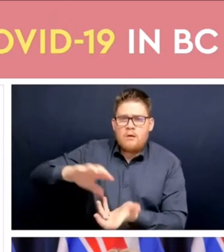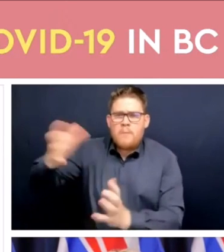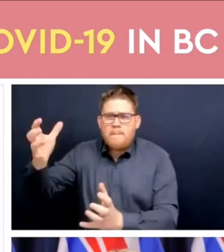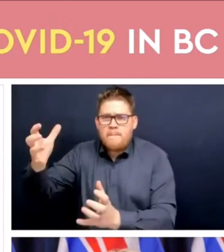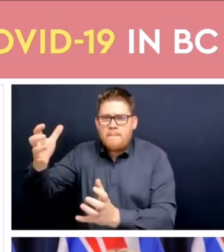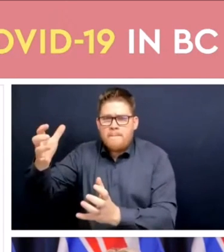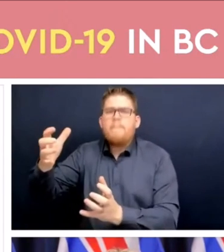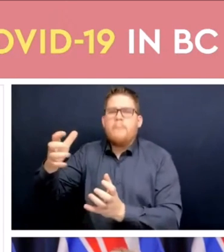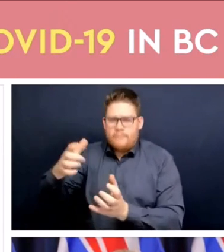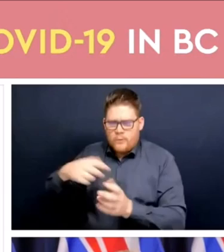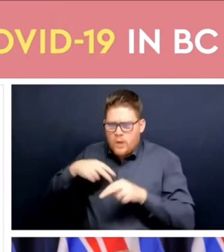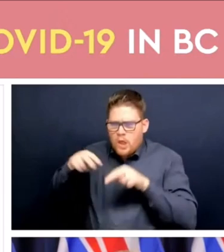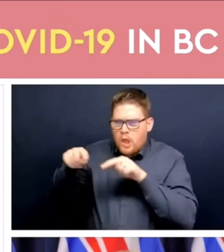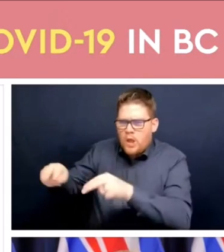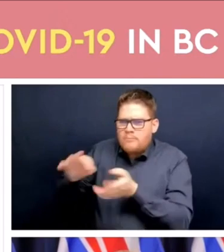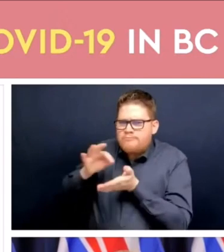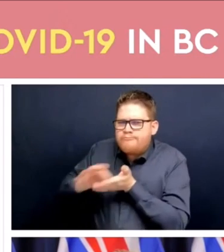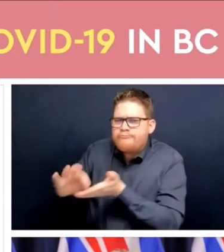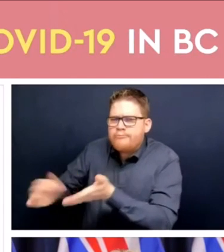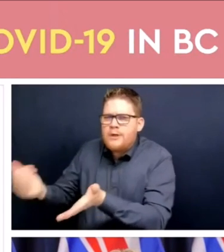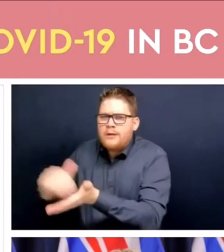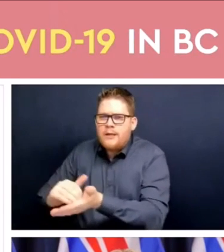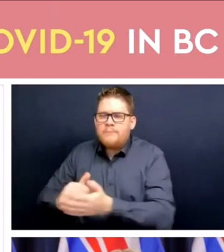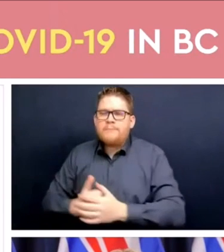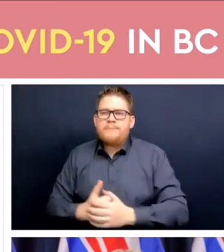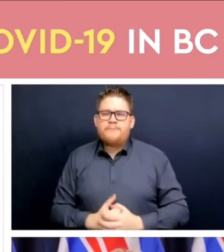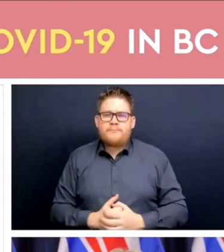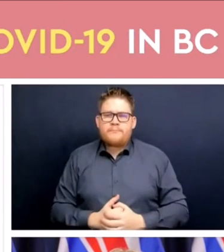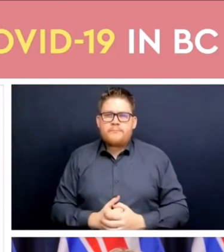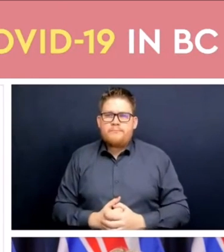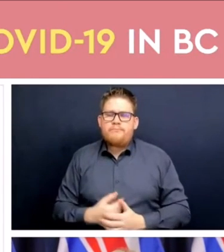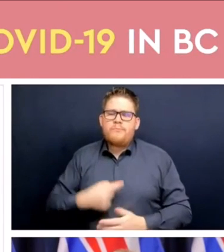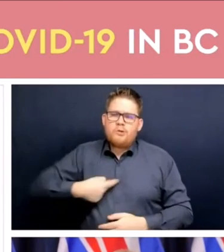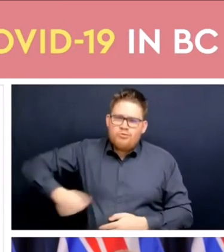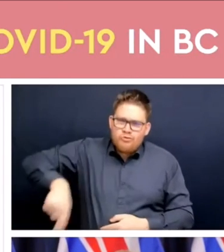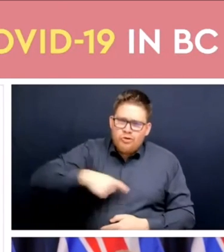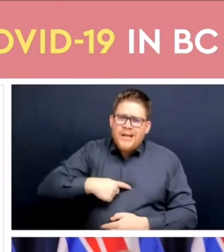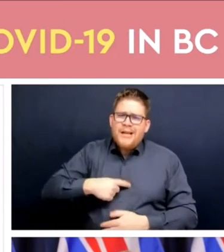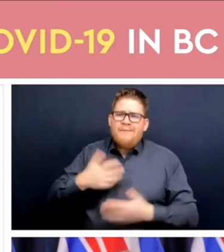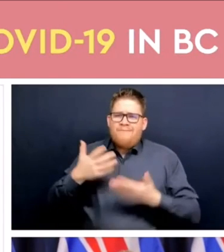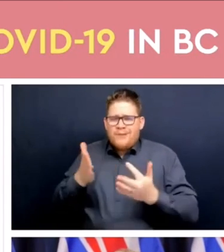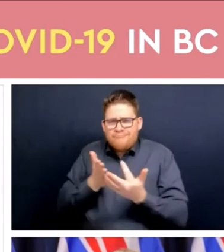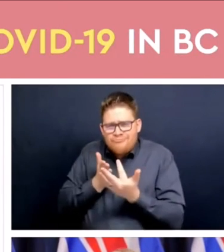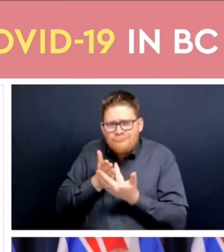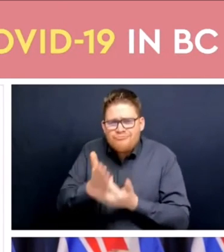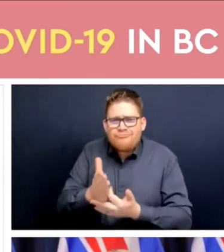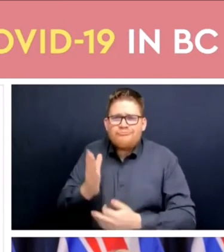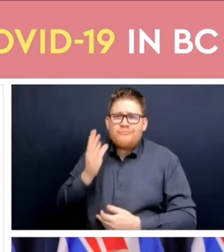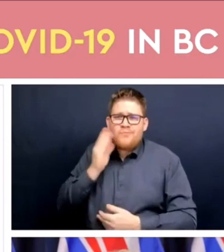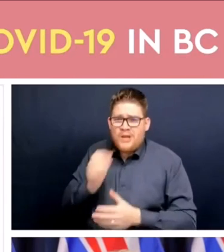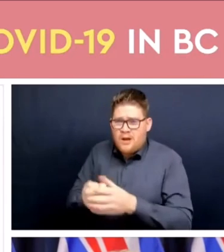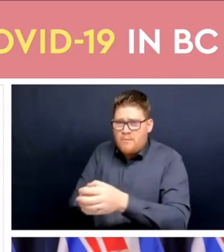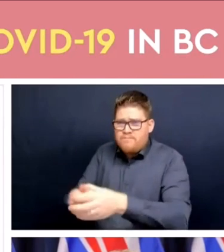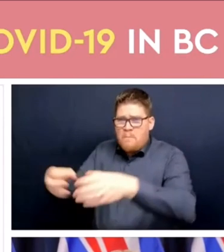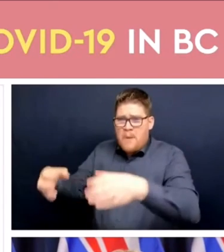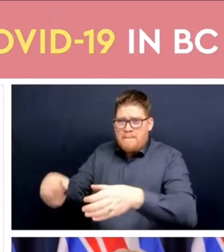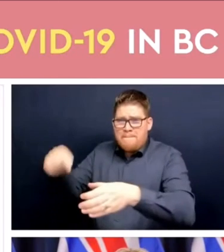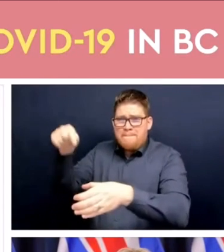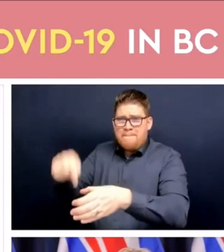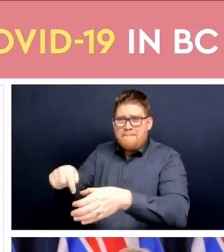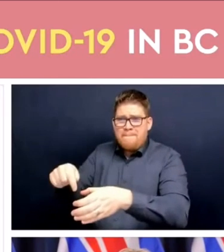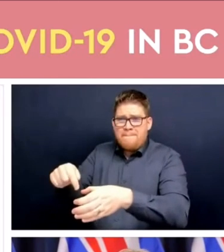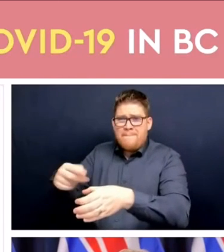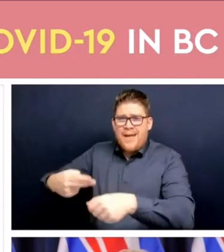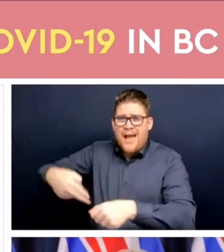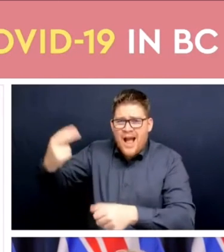and control in healthcare in our workplaces and we will need to continue to manage outbreaks in settings of high